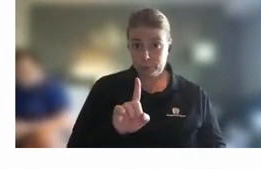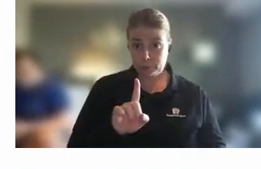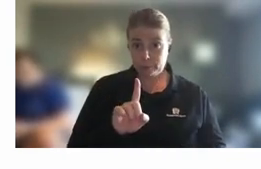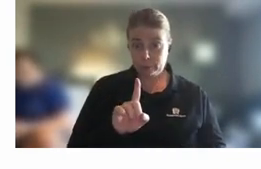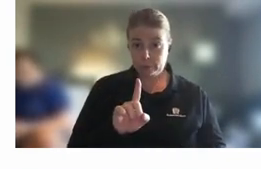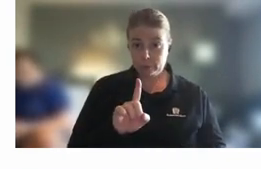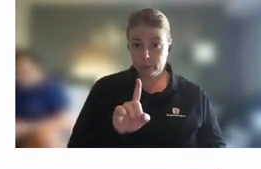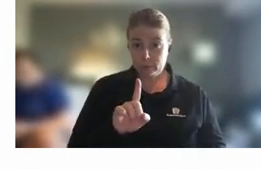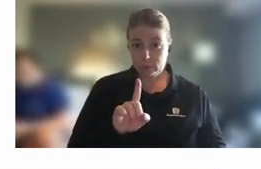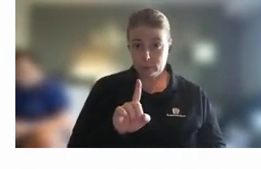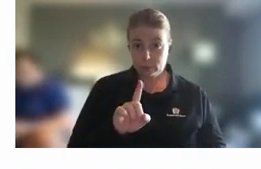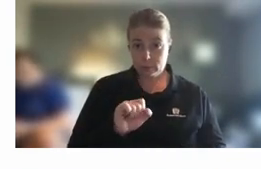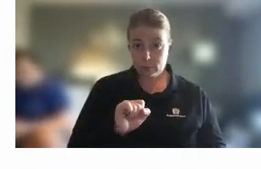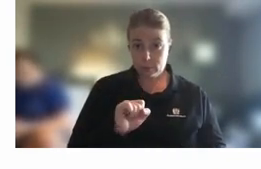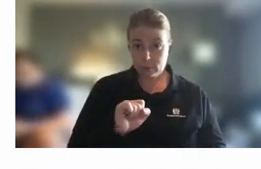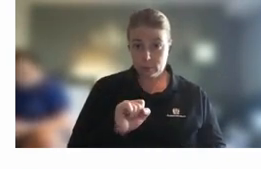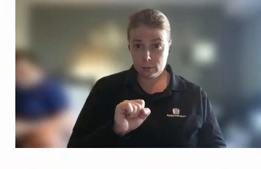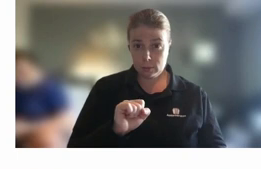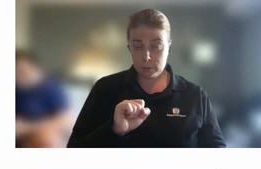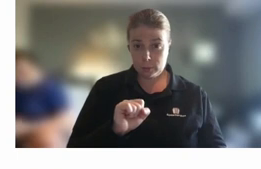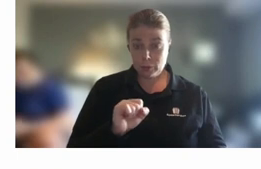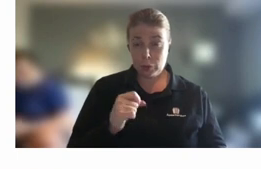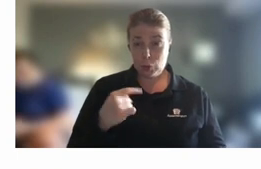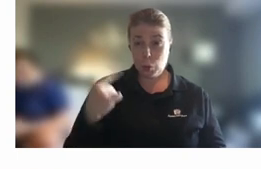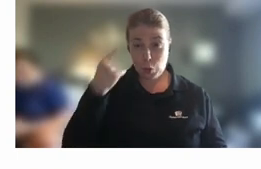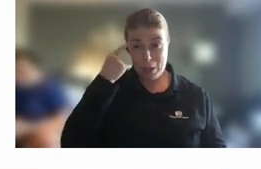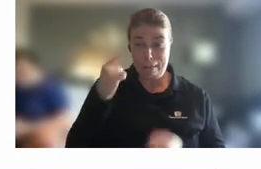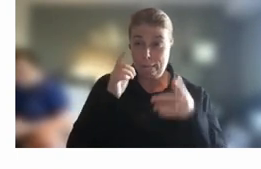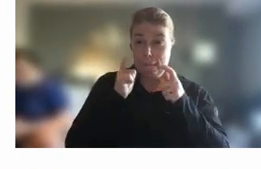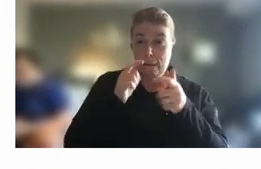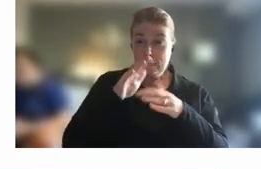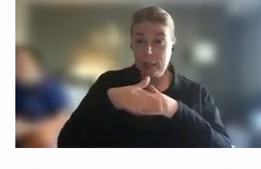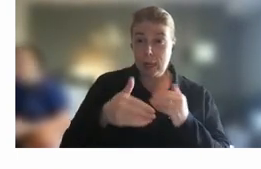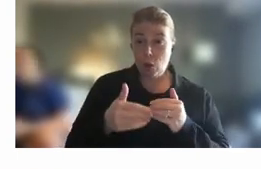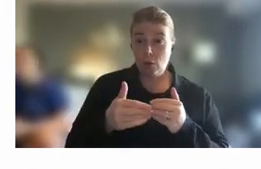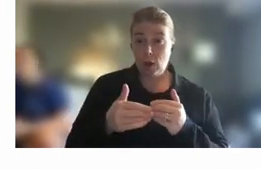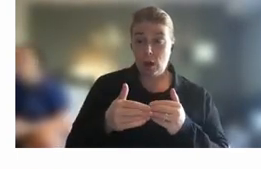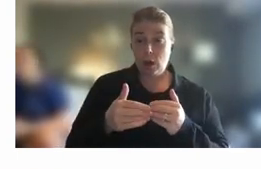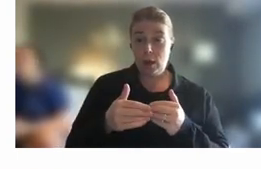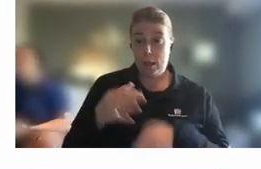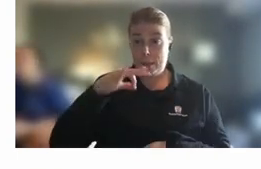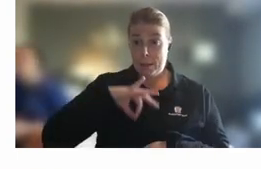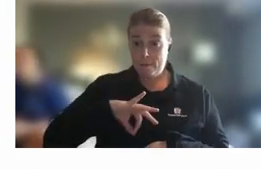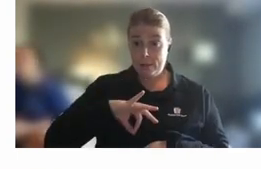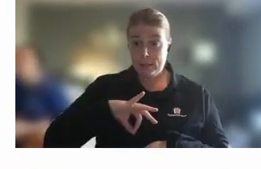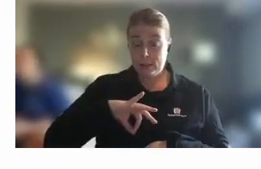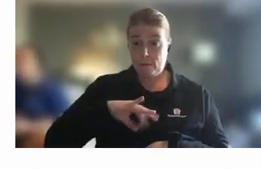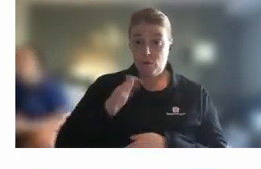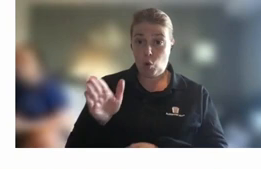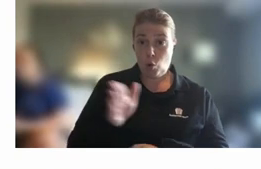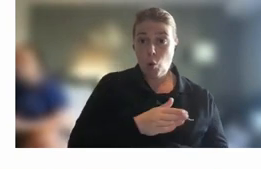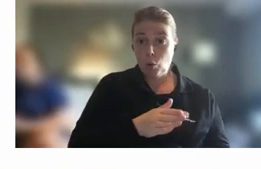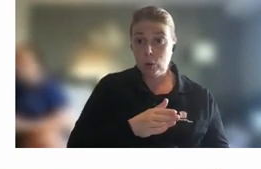weight to all parts of that mutually beneficial that i was talking about before there are genuinely some